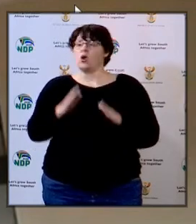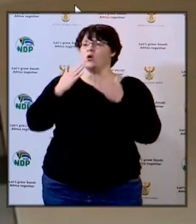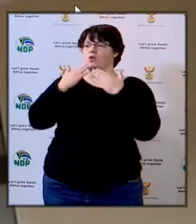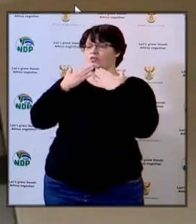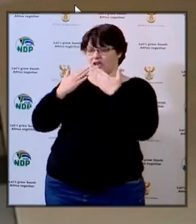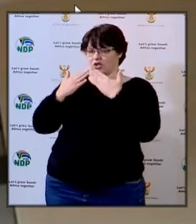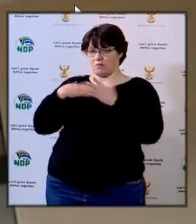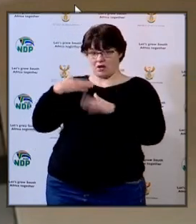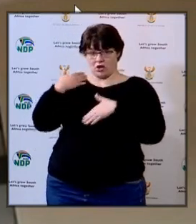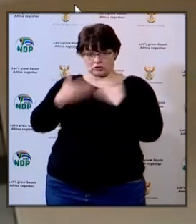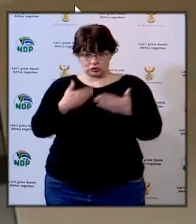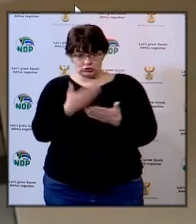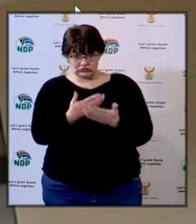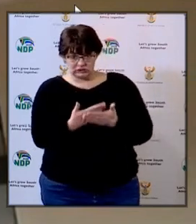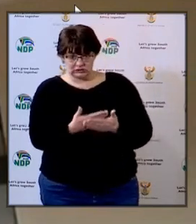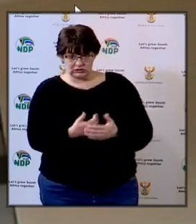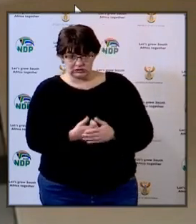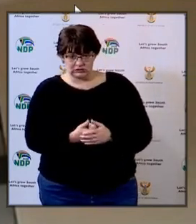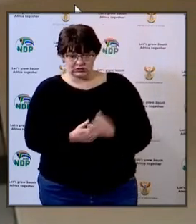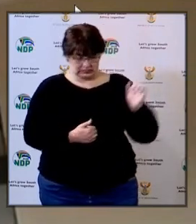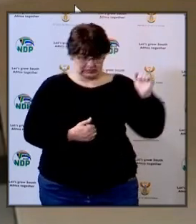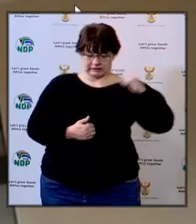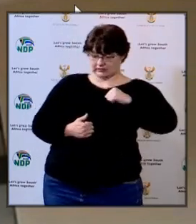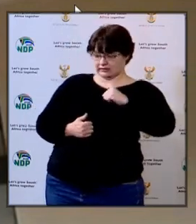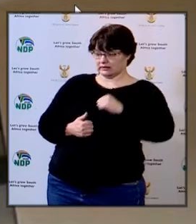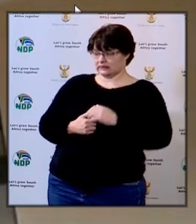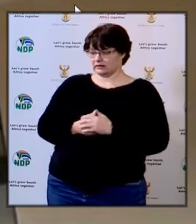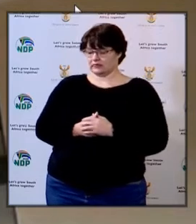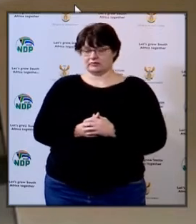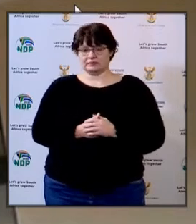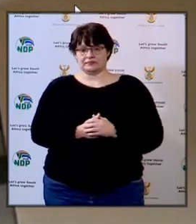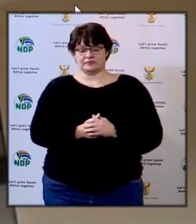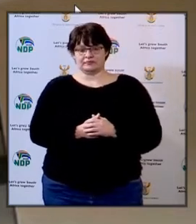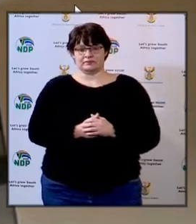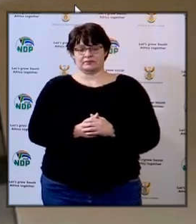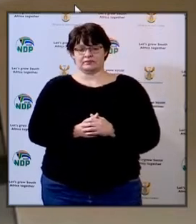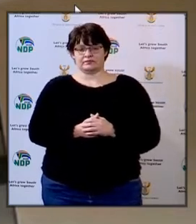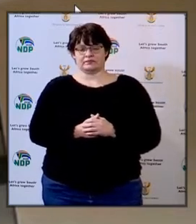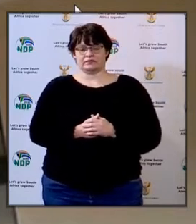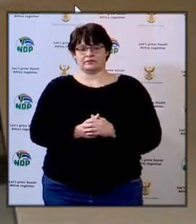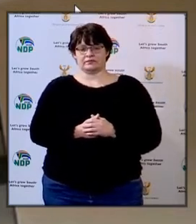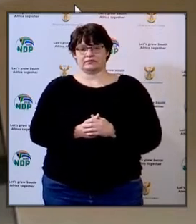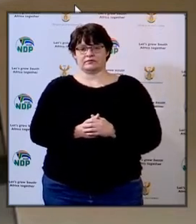thanks can I continue yes you can you may